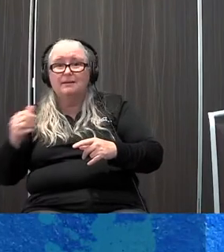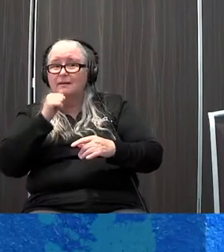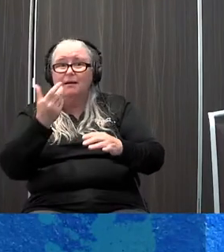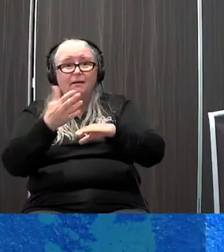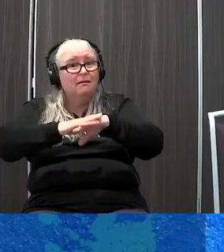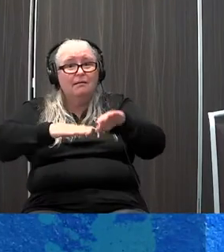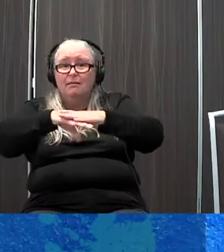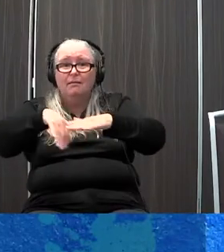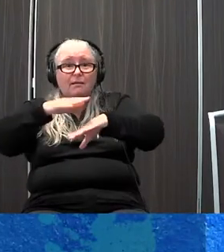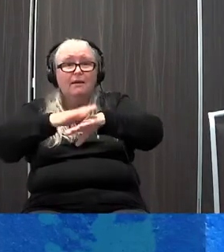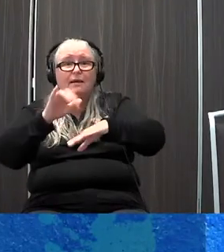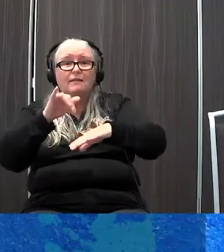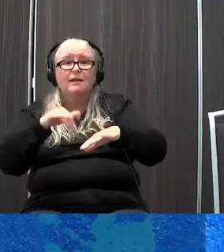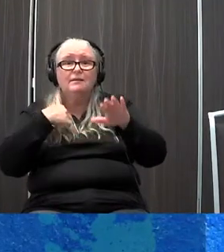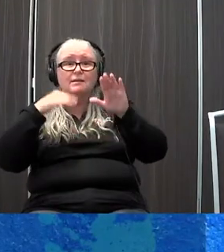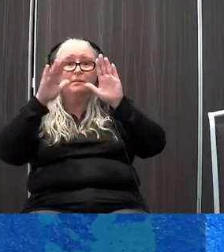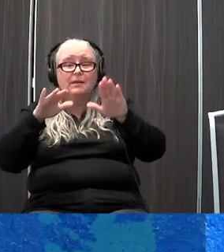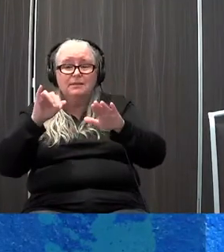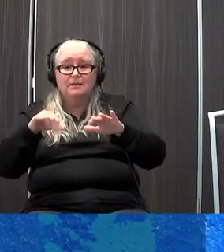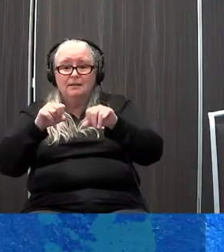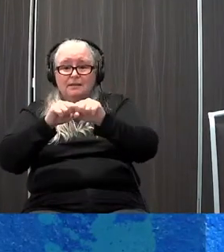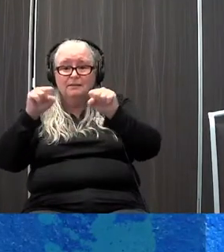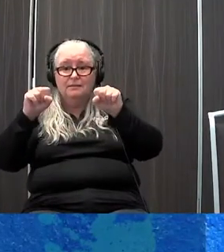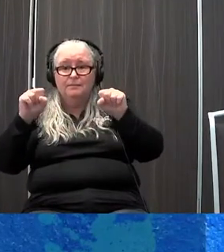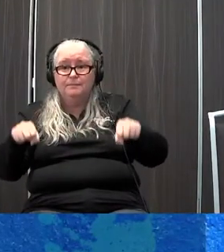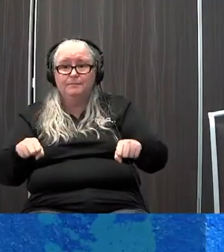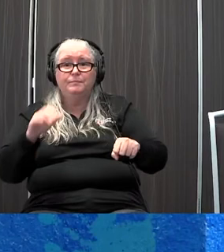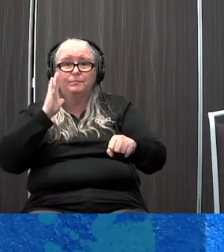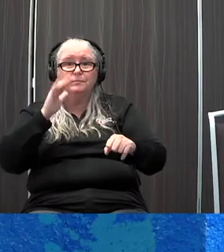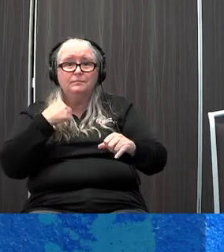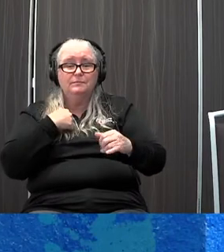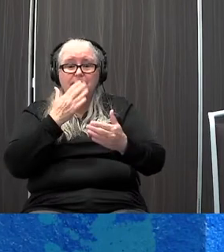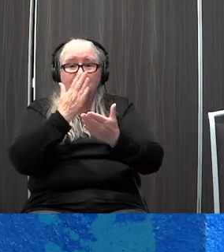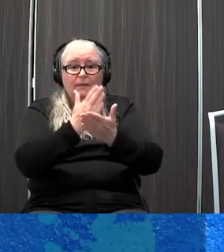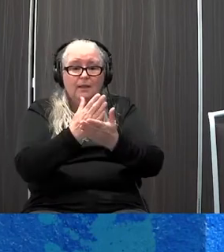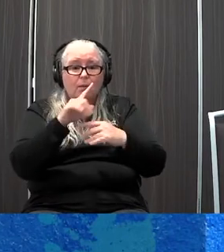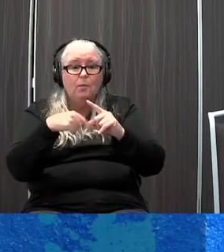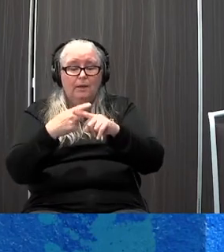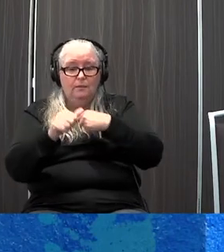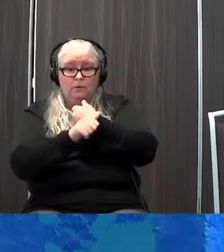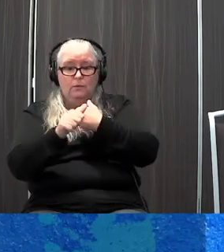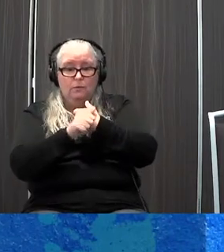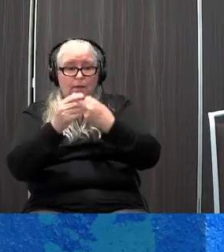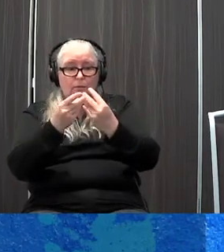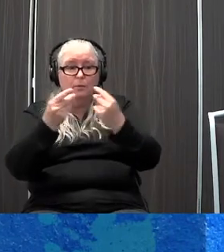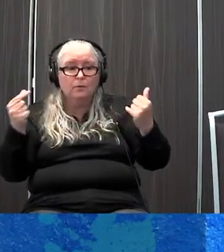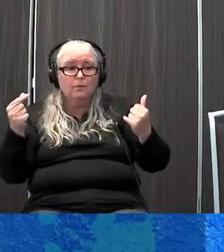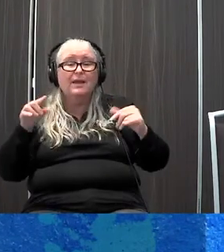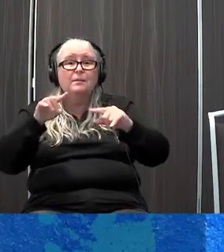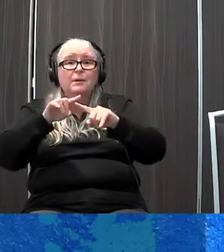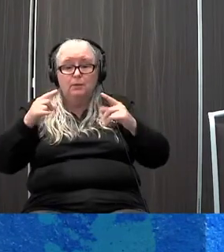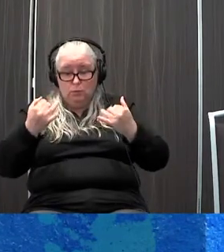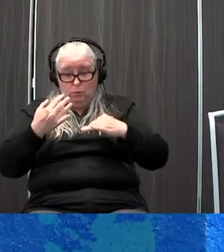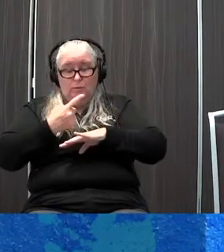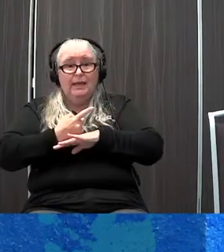And the amazing thing about this system is it's designed to shut off when the threat goes away. But in today's day and age, and particularly sitting here